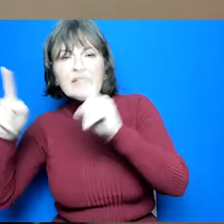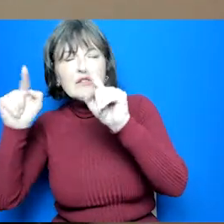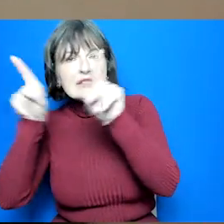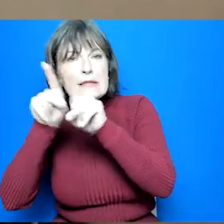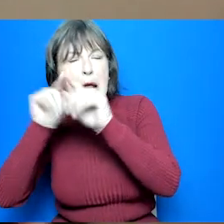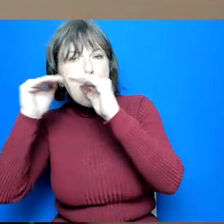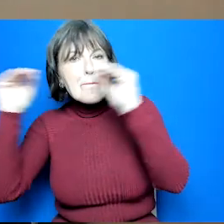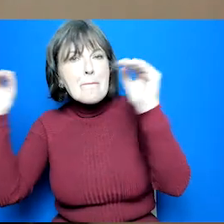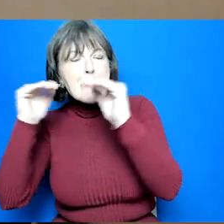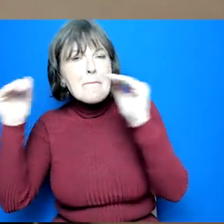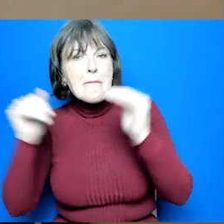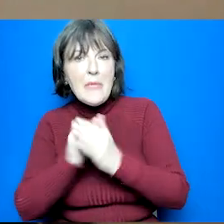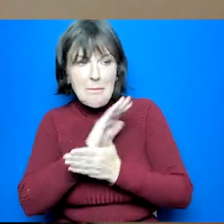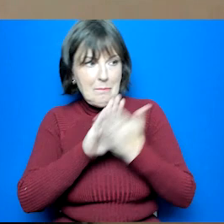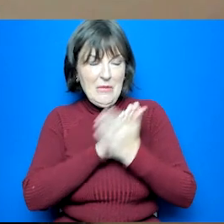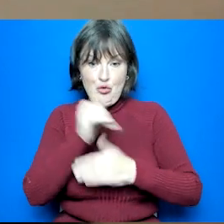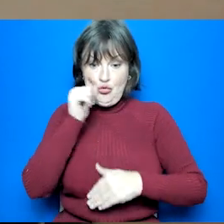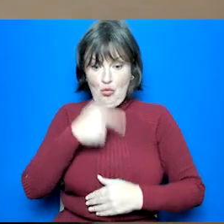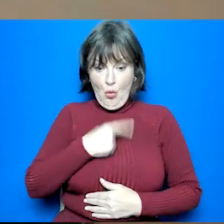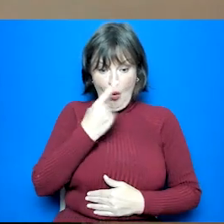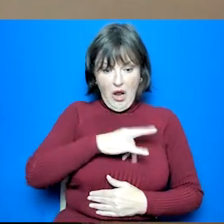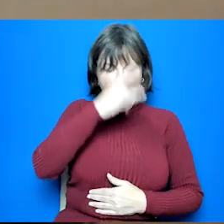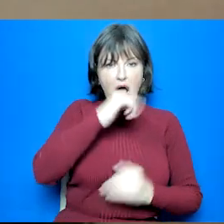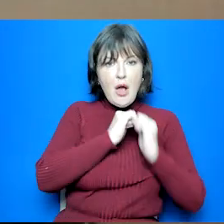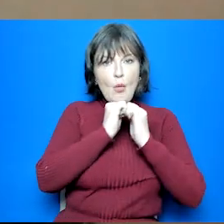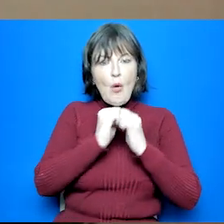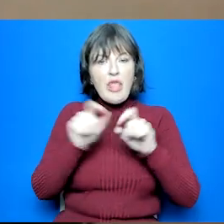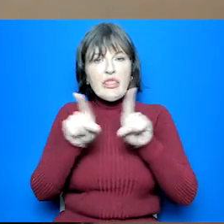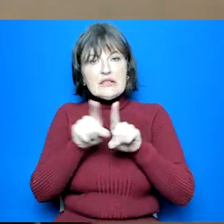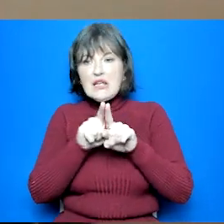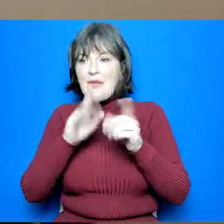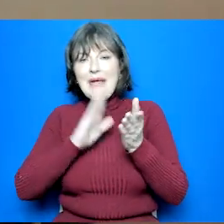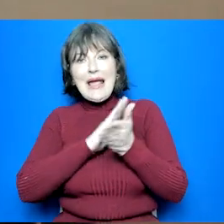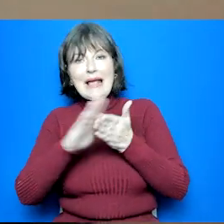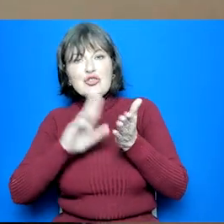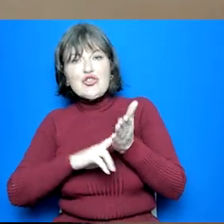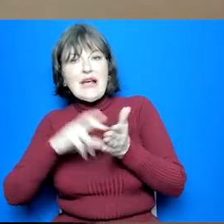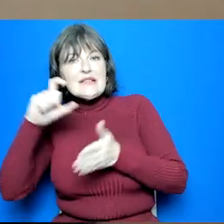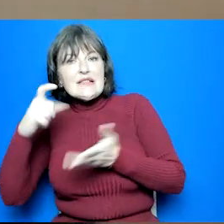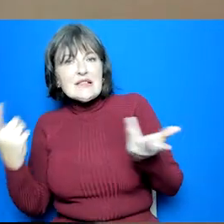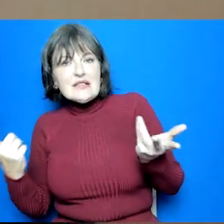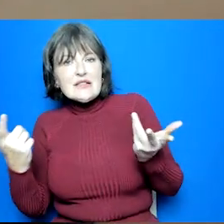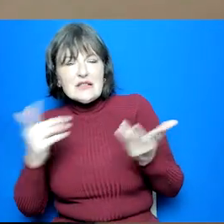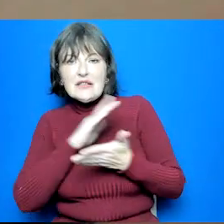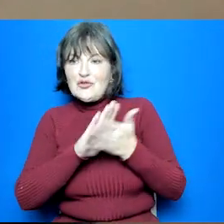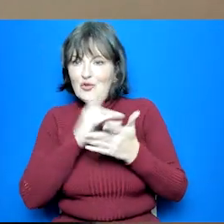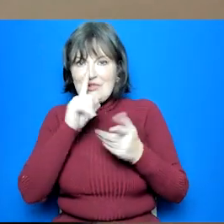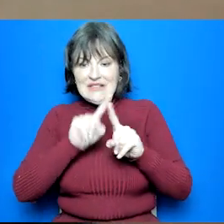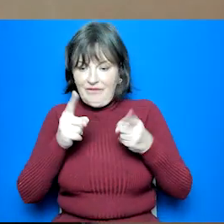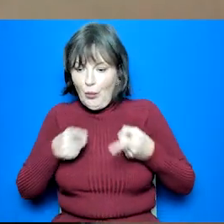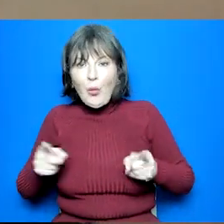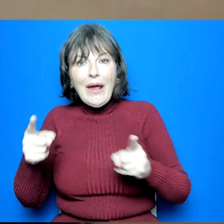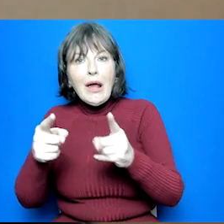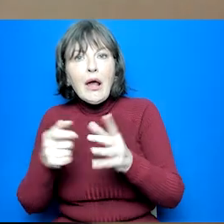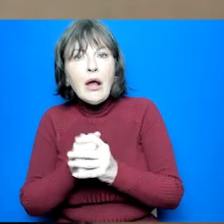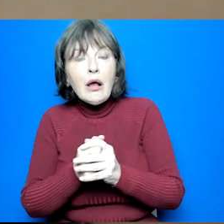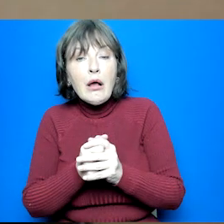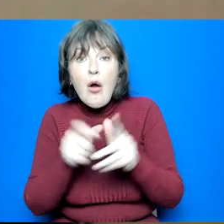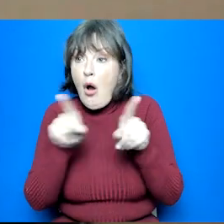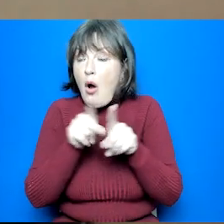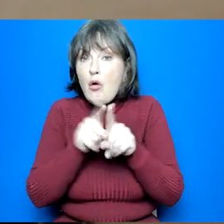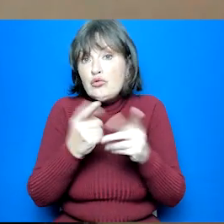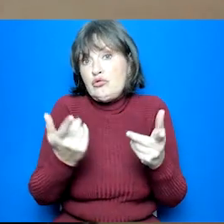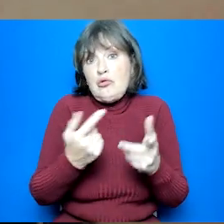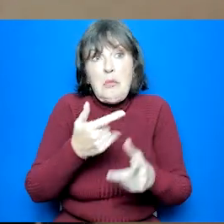and the different pathways that people of any age can take to gain qualifications um they can also help make sense of it